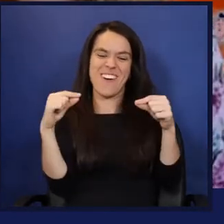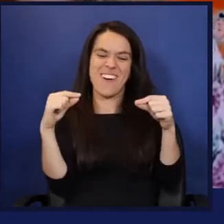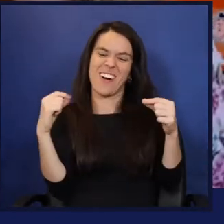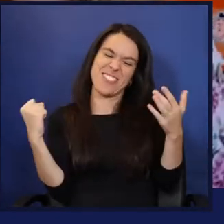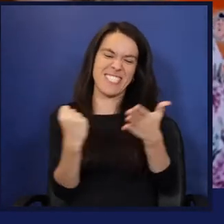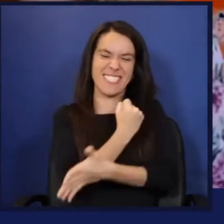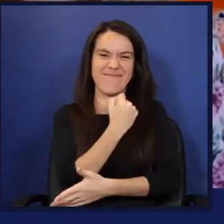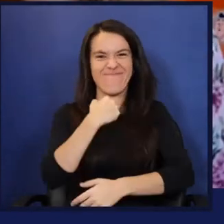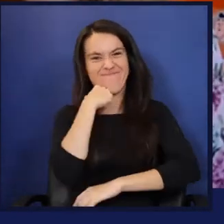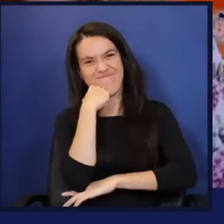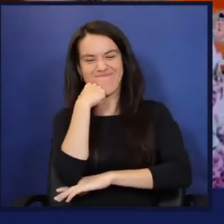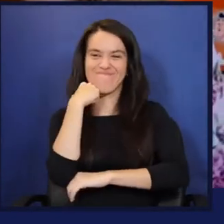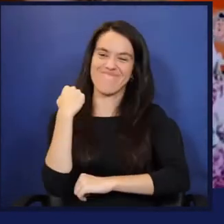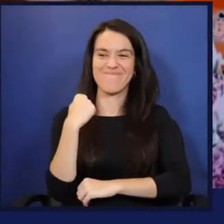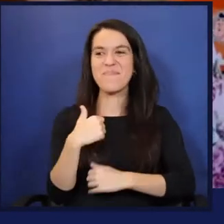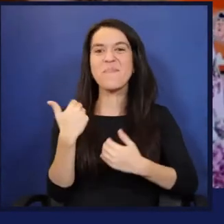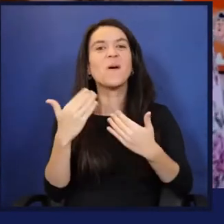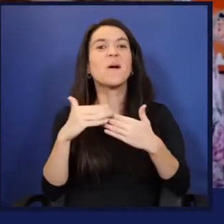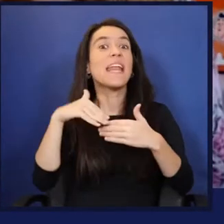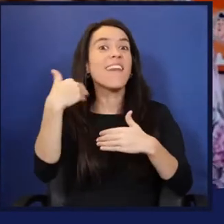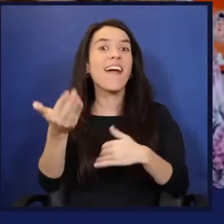So who's the next speaker, Alicia?